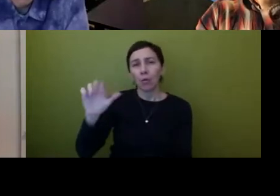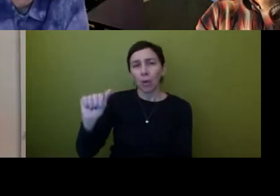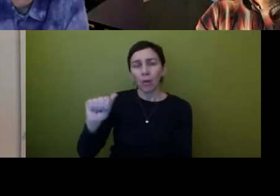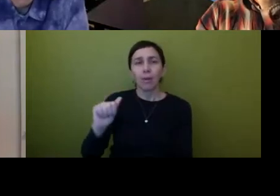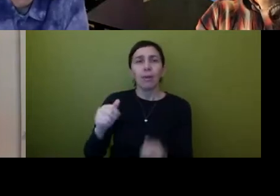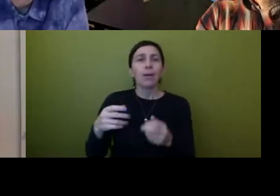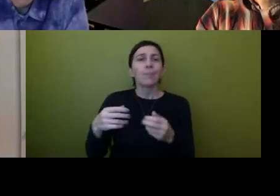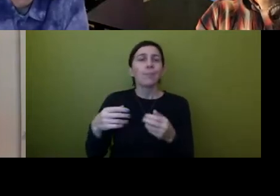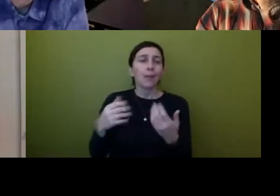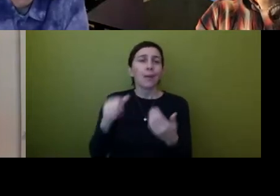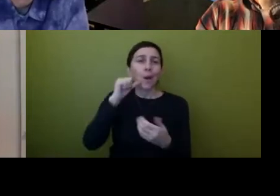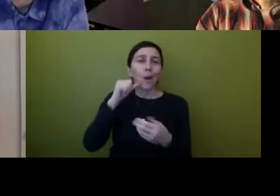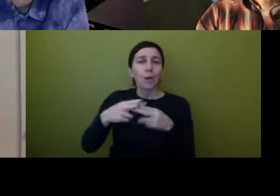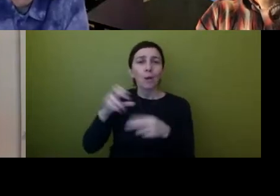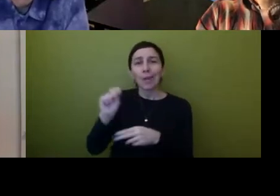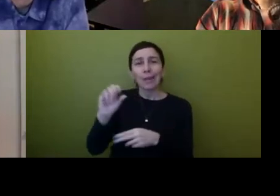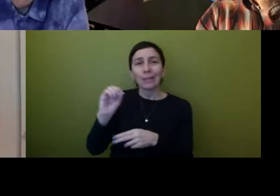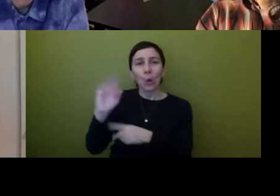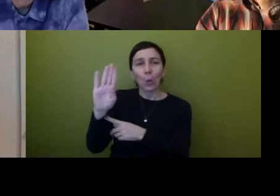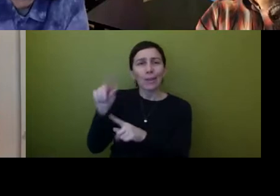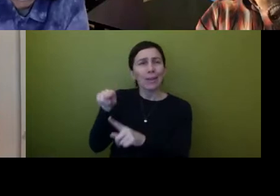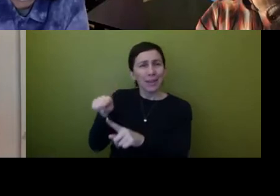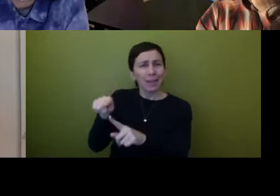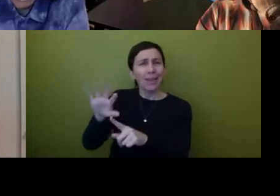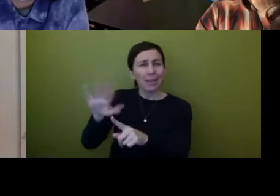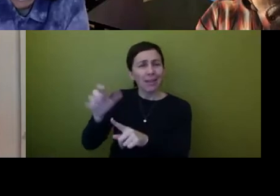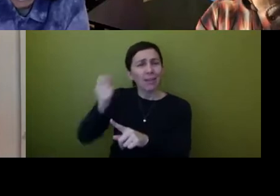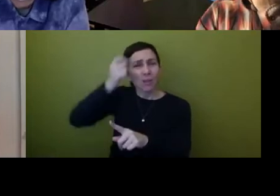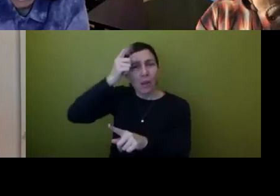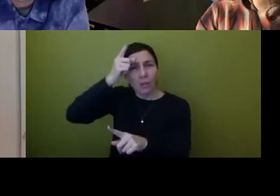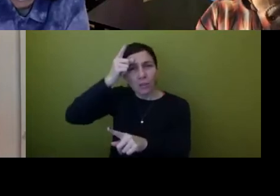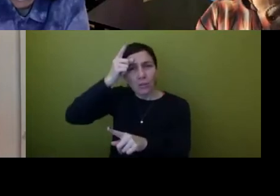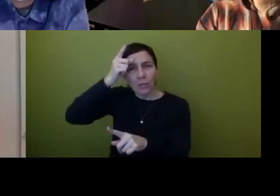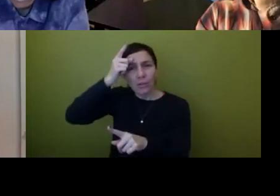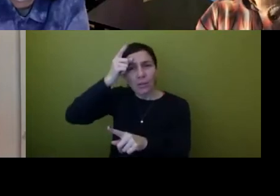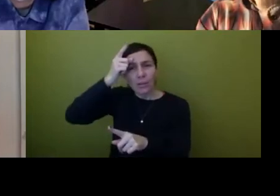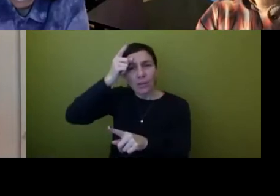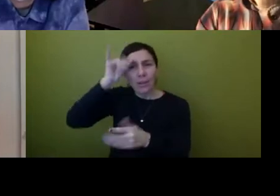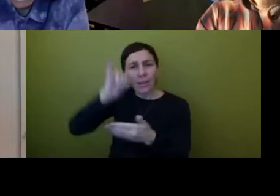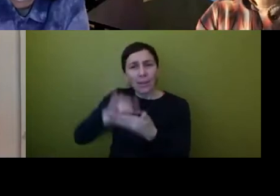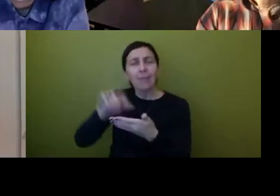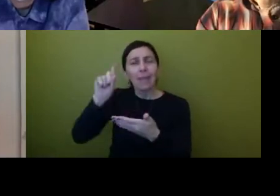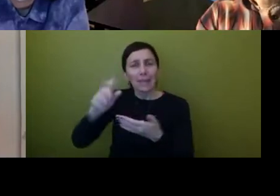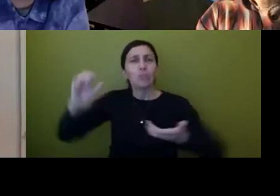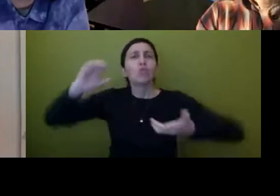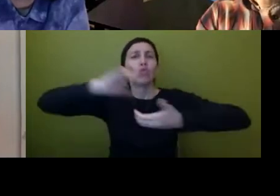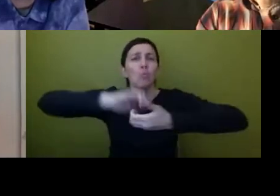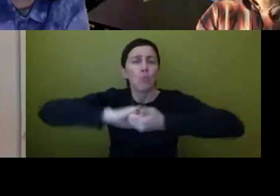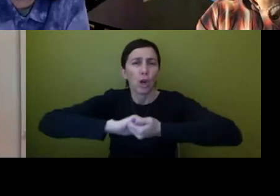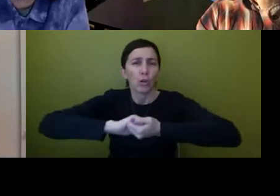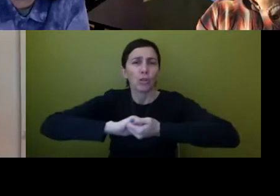the they kind of understood early that you give you do it in partnership whatever their programming was and let